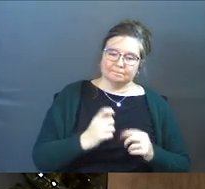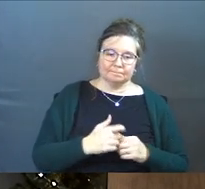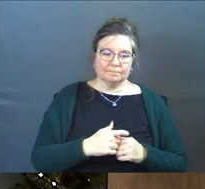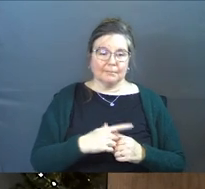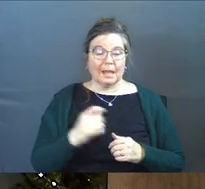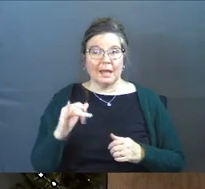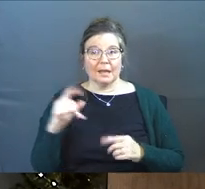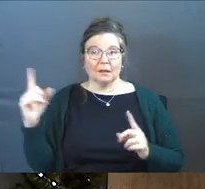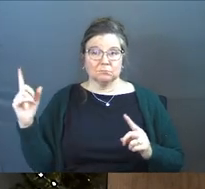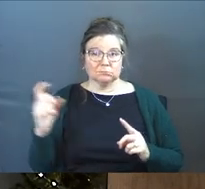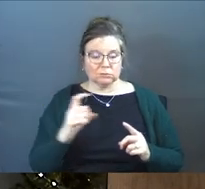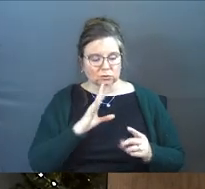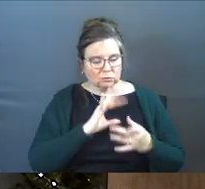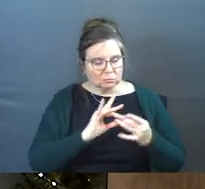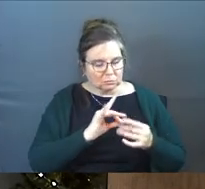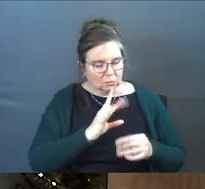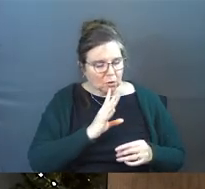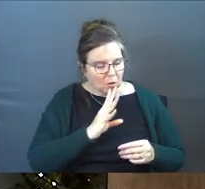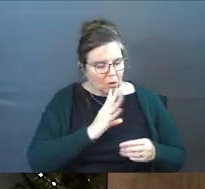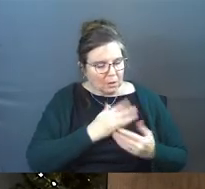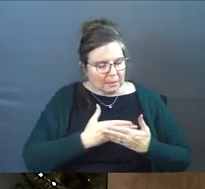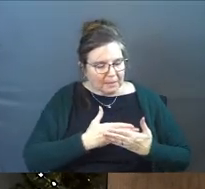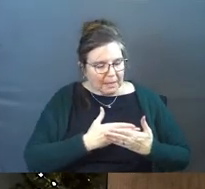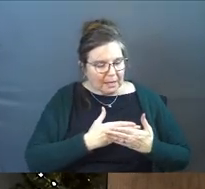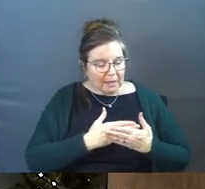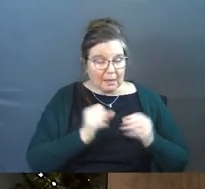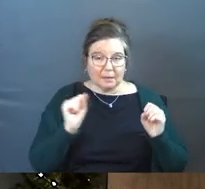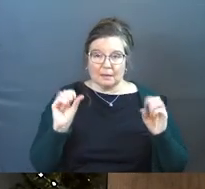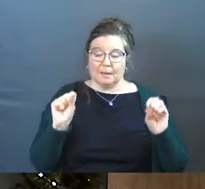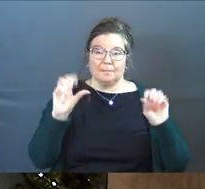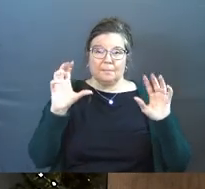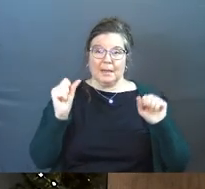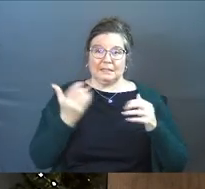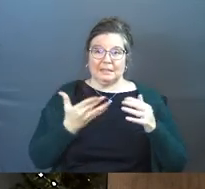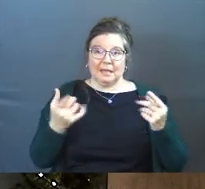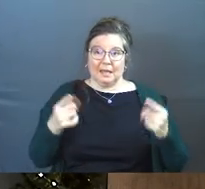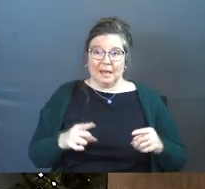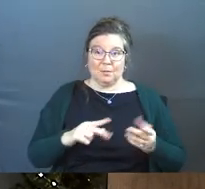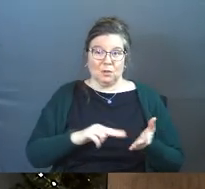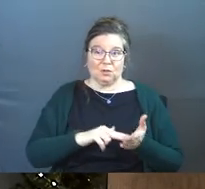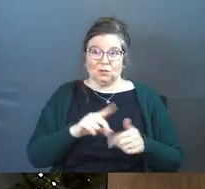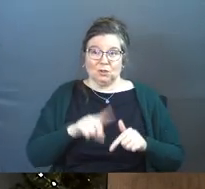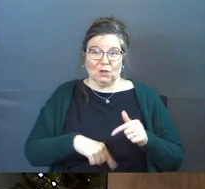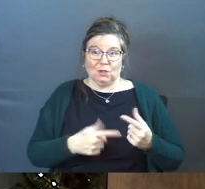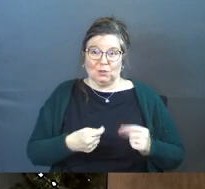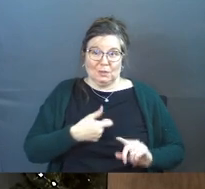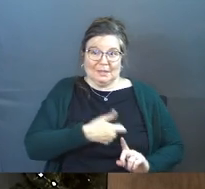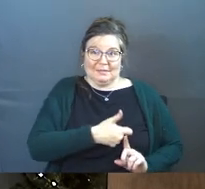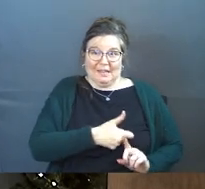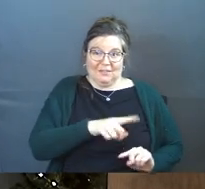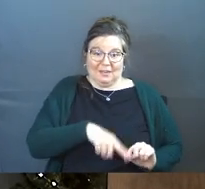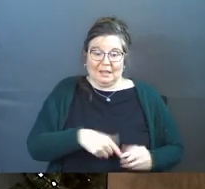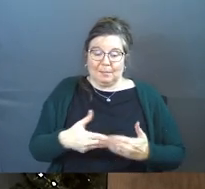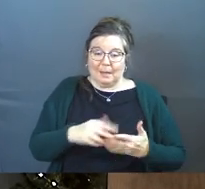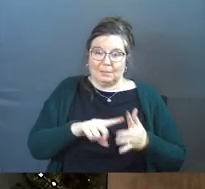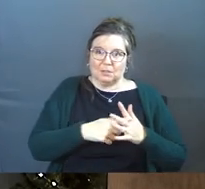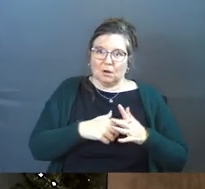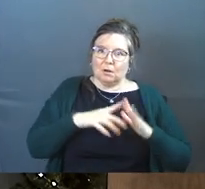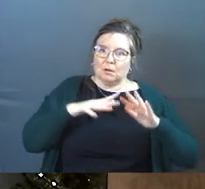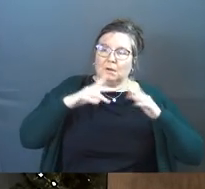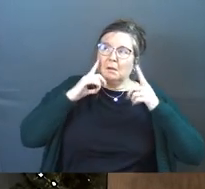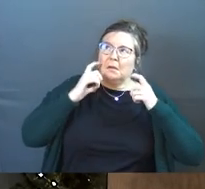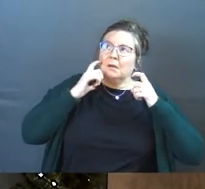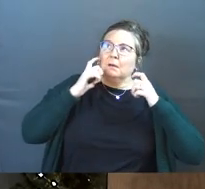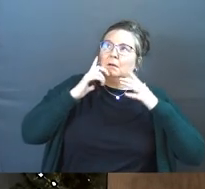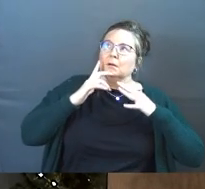And as I started talking to baby, a magic thing happened that the nurses couldn't do. Baby started to calm